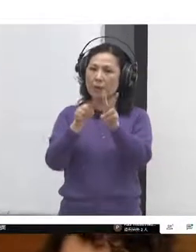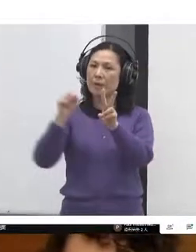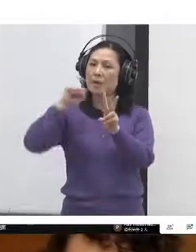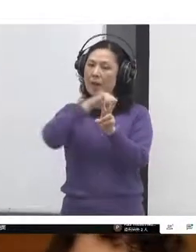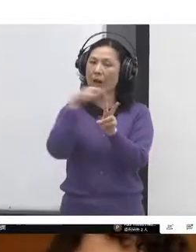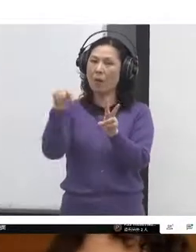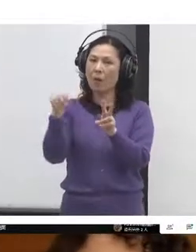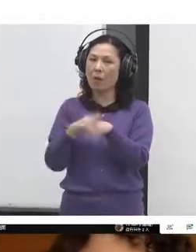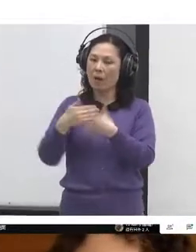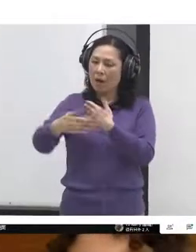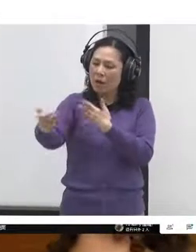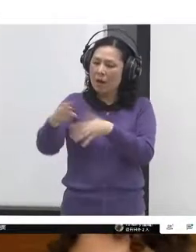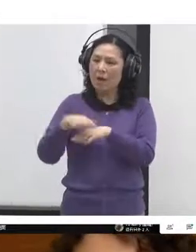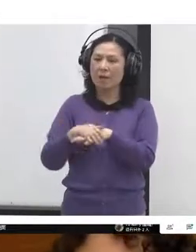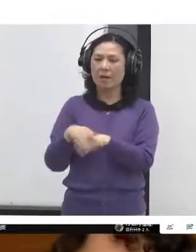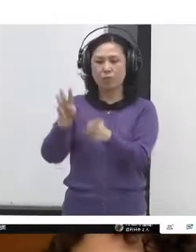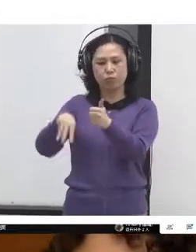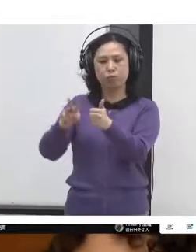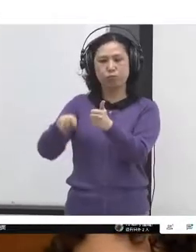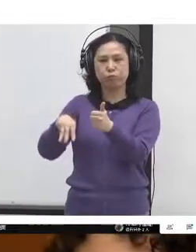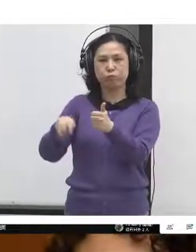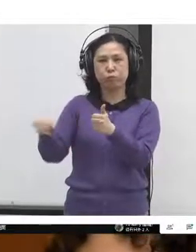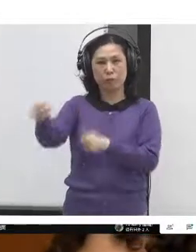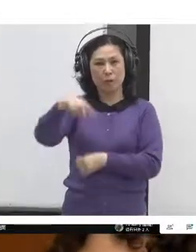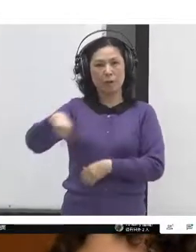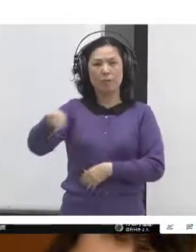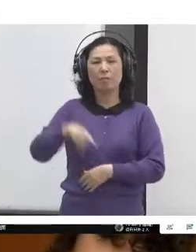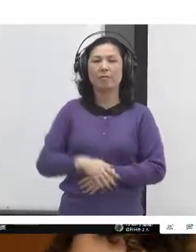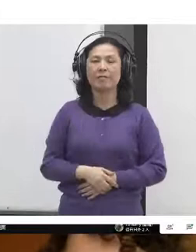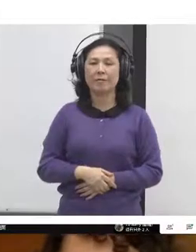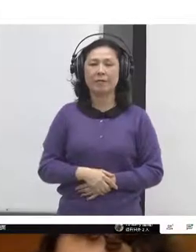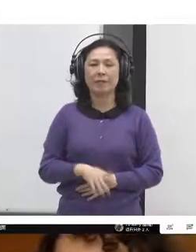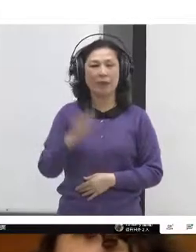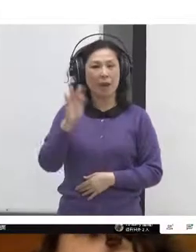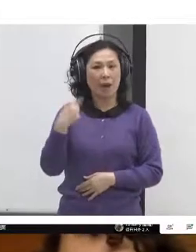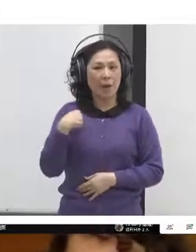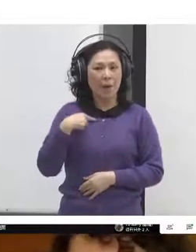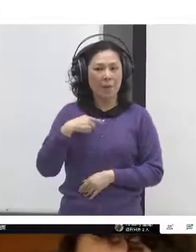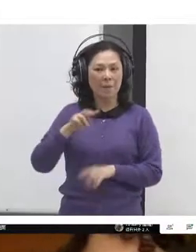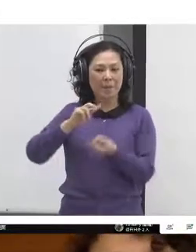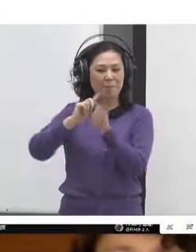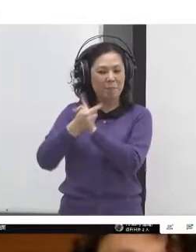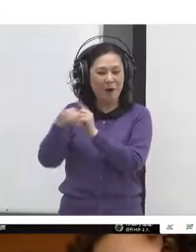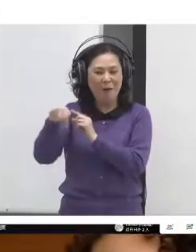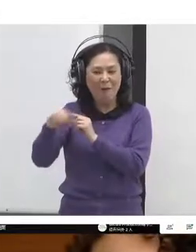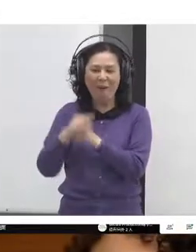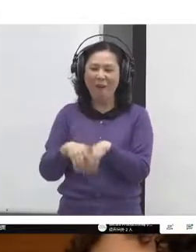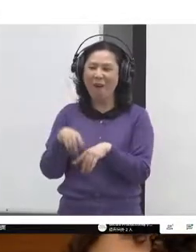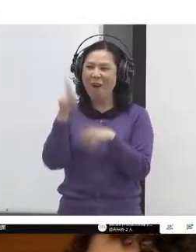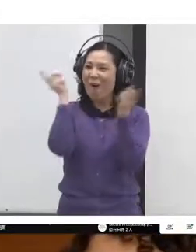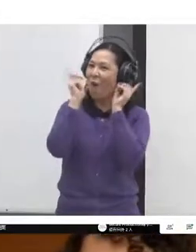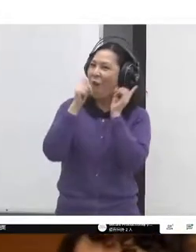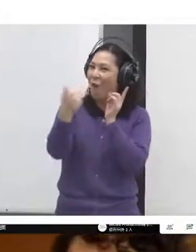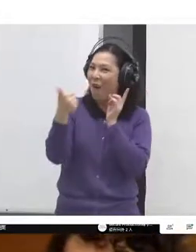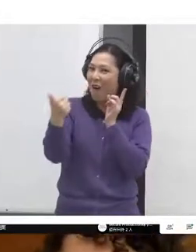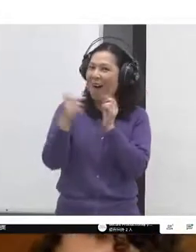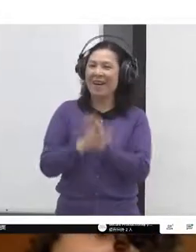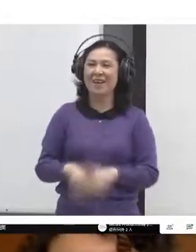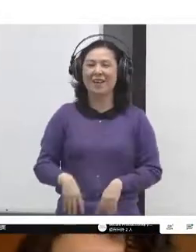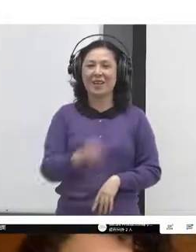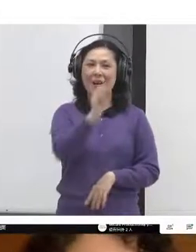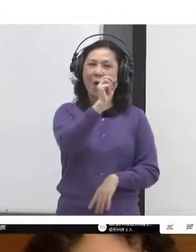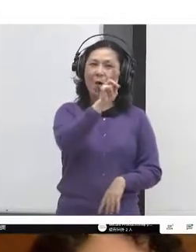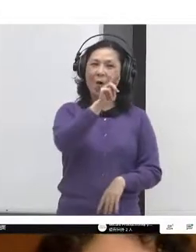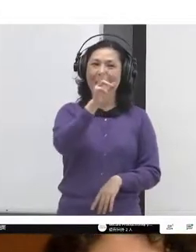conversation method, but we made it a little bit more fun. Instead of OR-I-D, we used facts, feelings,